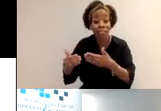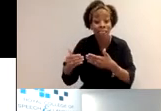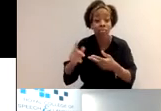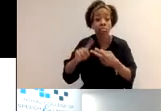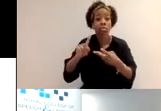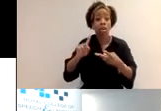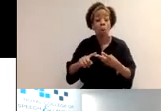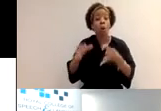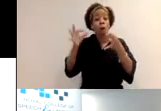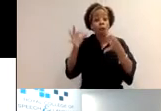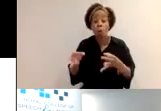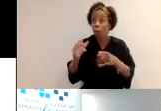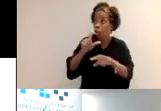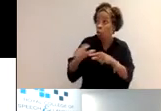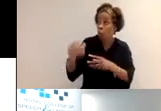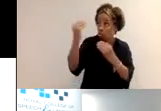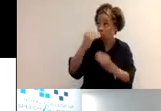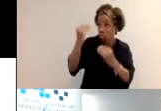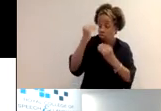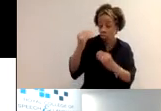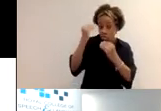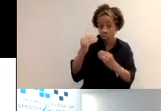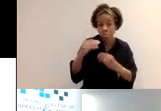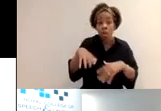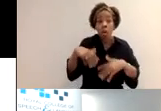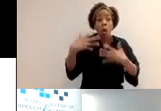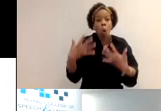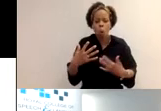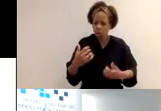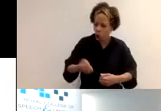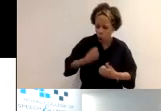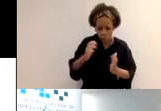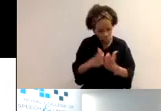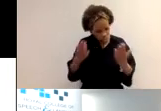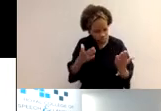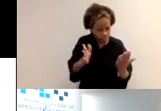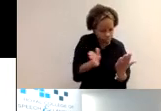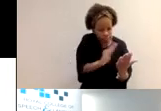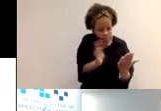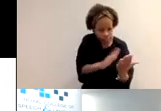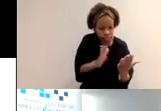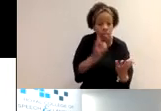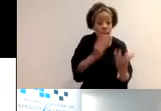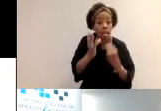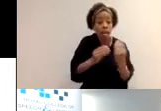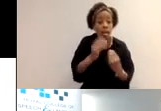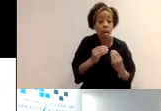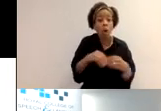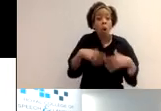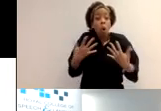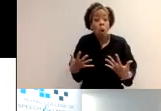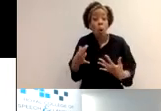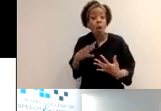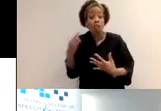just put on there other now, I do really want to stress the point that there's, we have a much longer list on our website of our CPD activities.